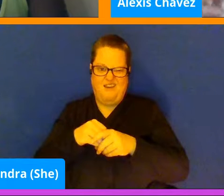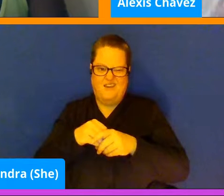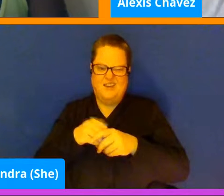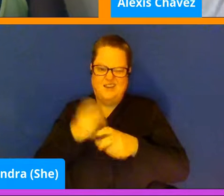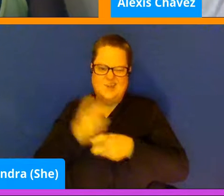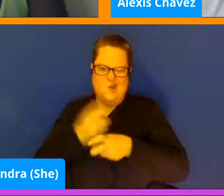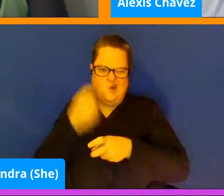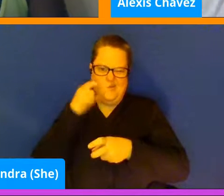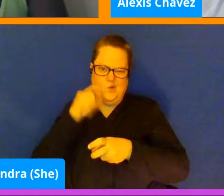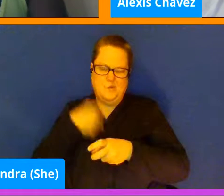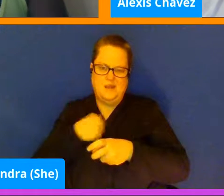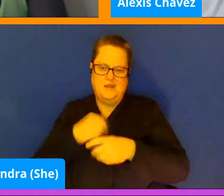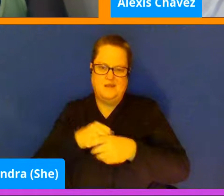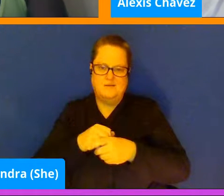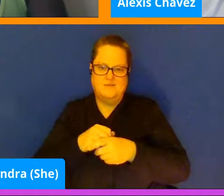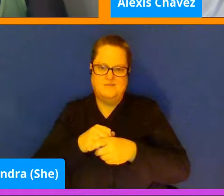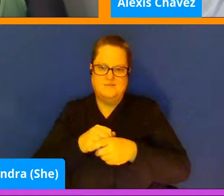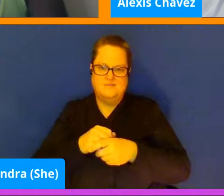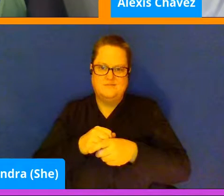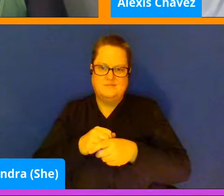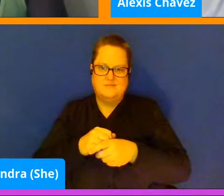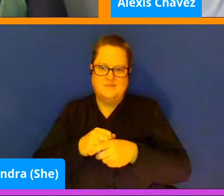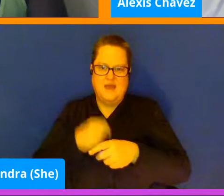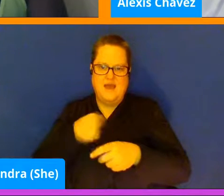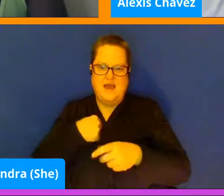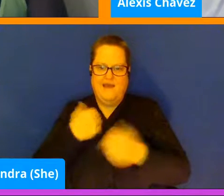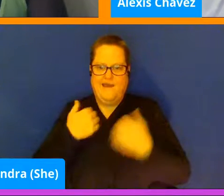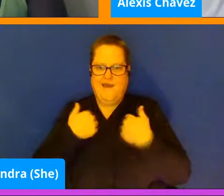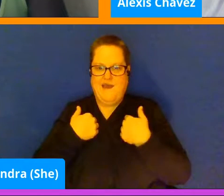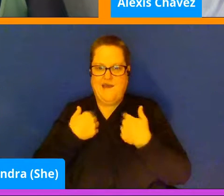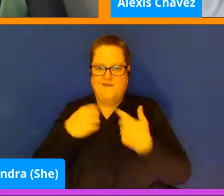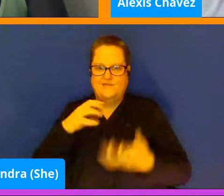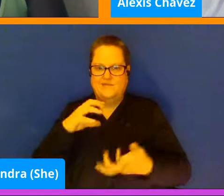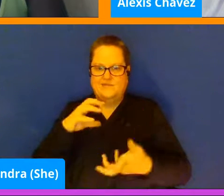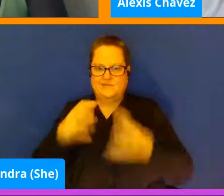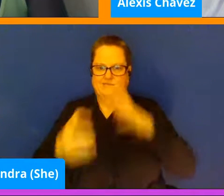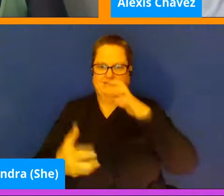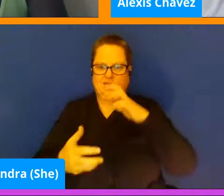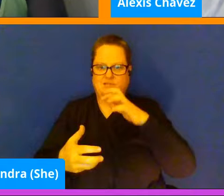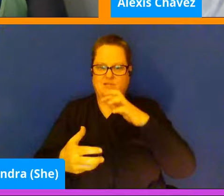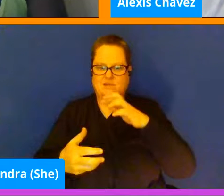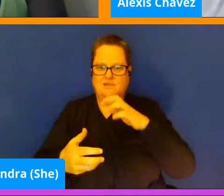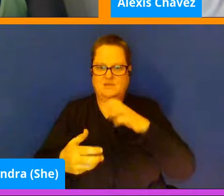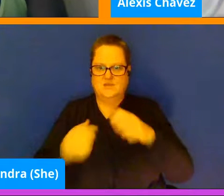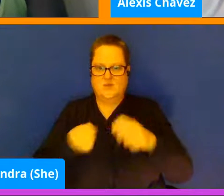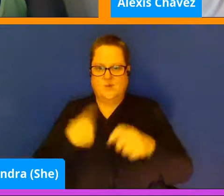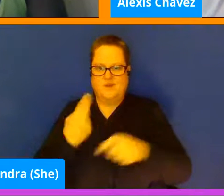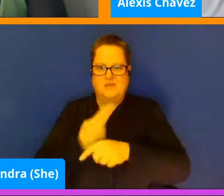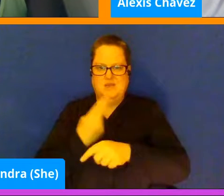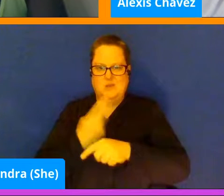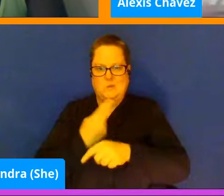It shakes it up in ways that I haven't quite expected. And so I've used a bit more